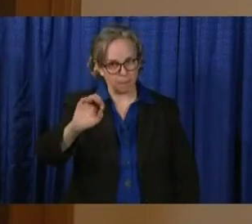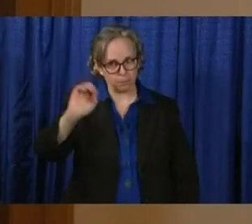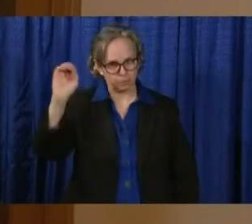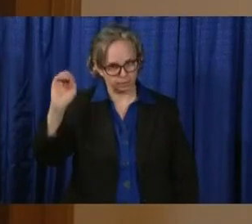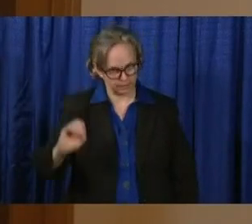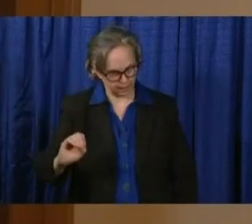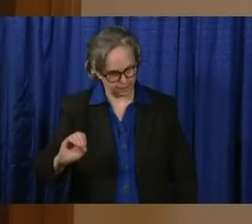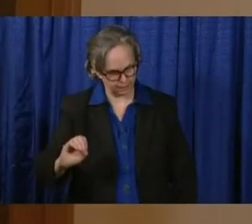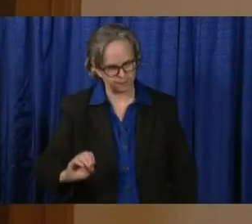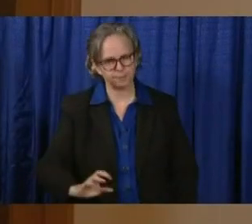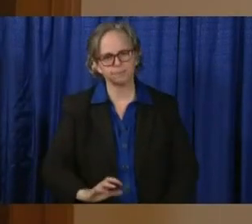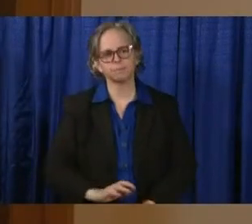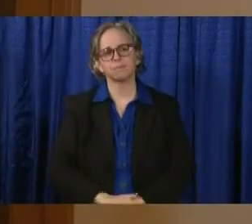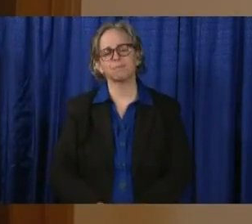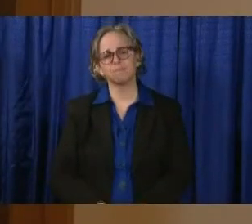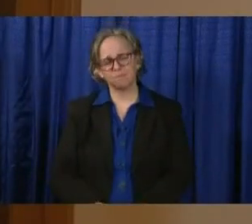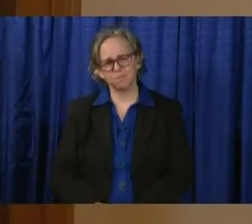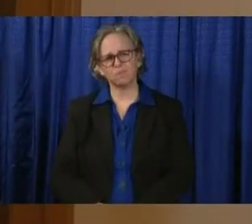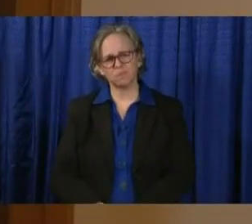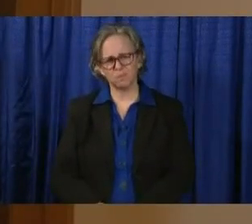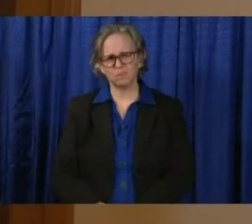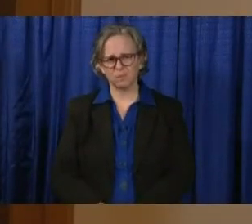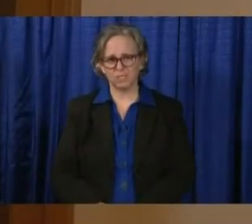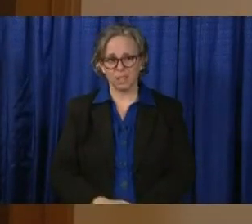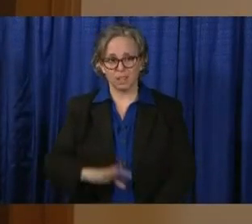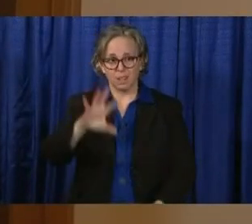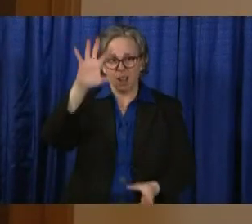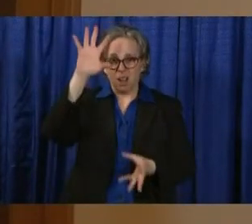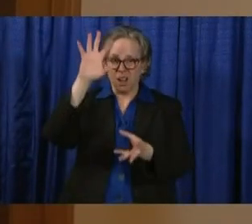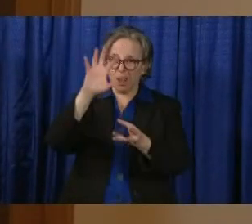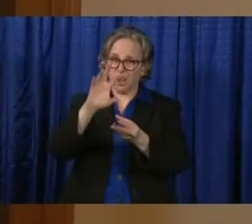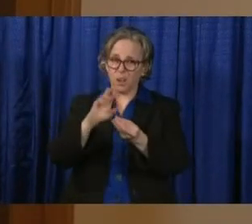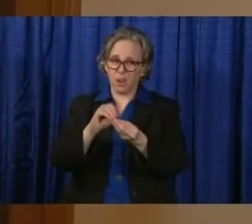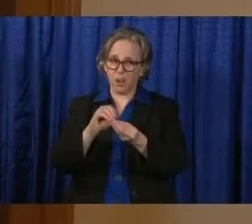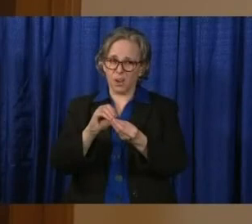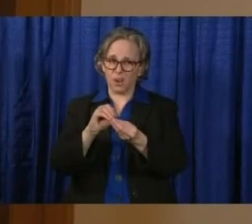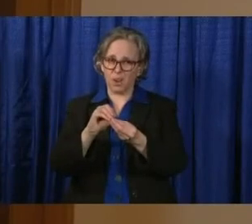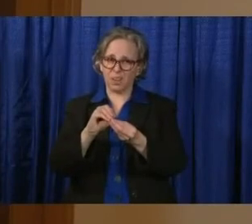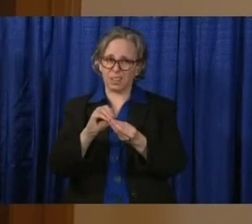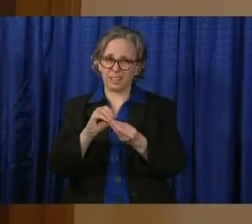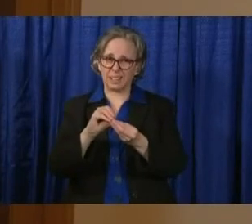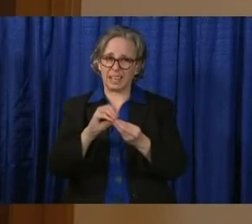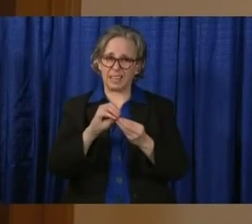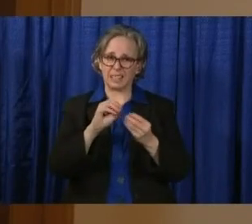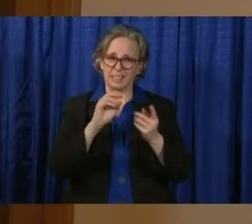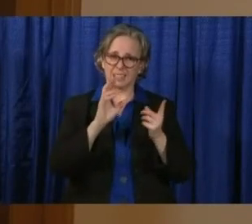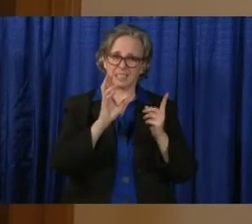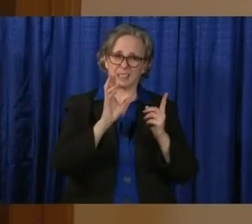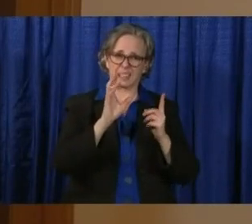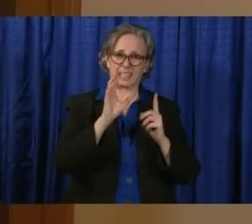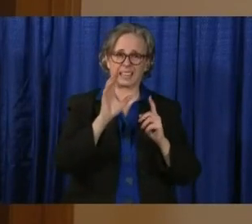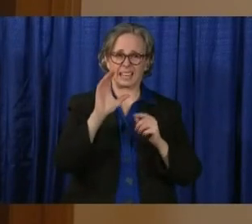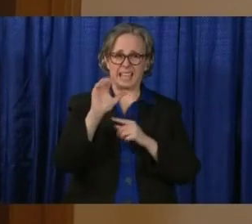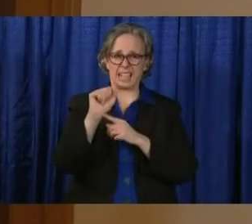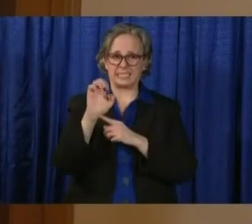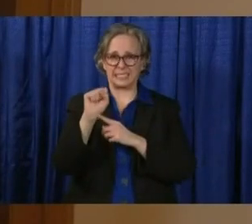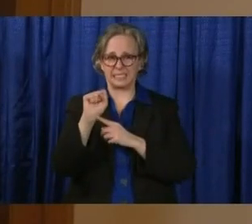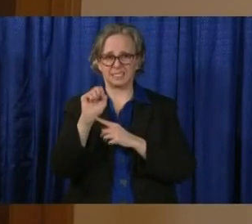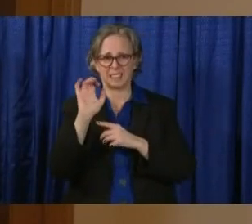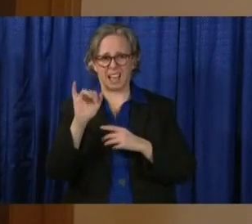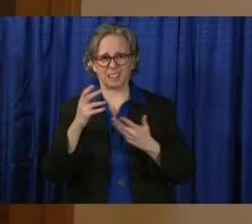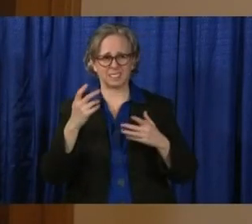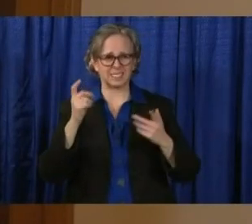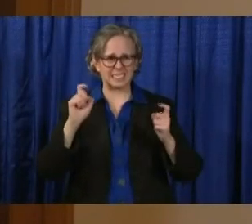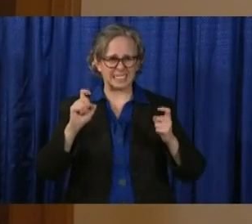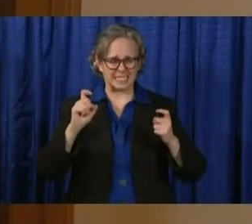of our total cases, I'm sorry, that have been ventilated or requiring mechanical ventilation are at 5 percent.